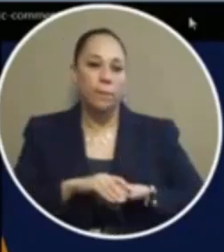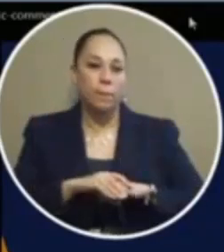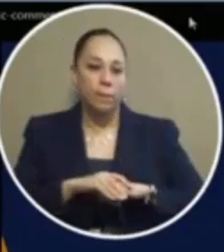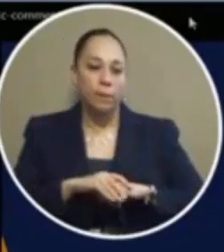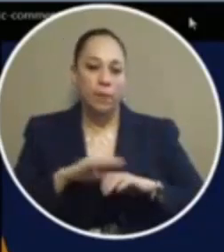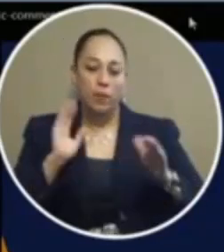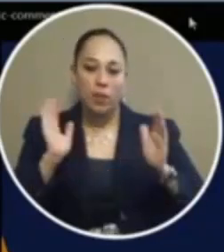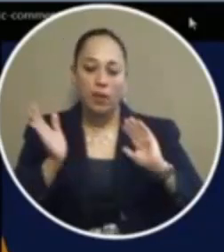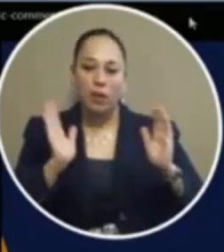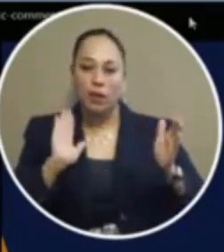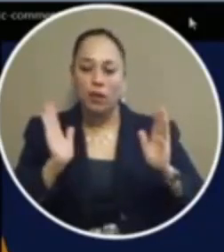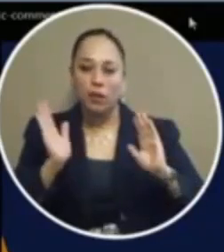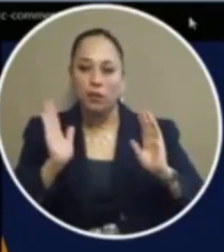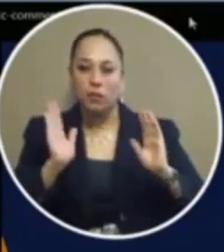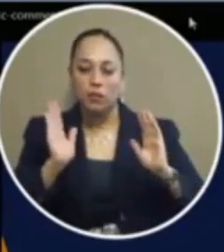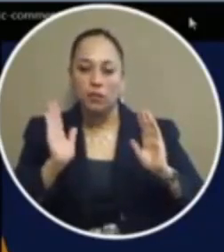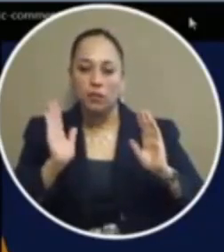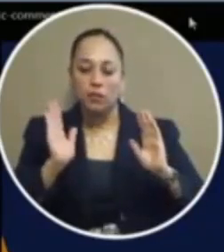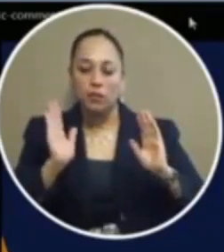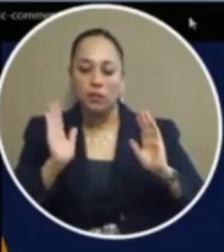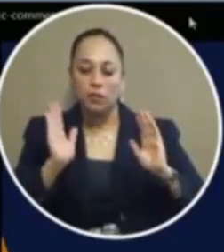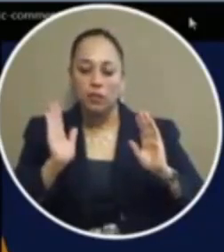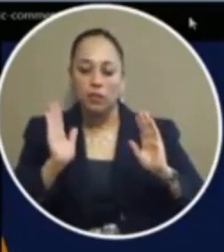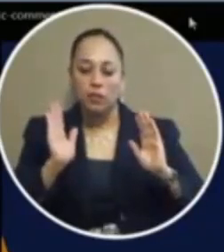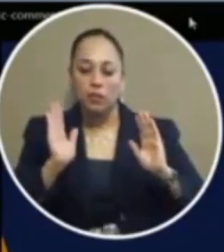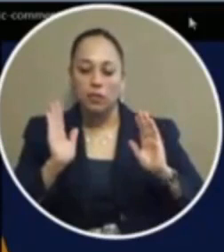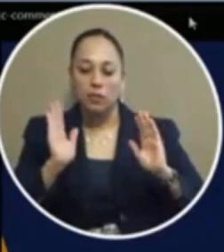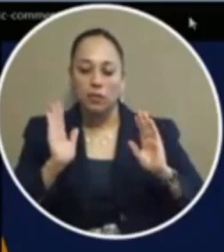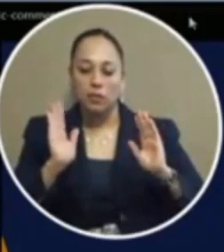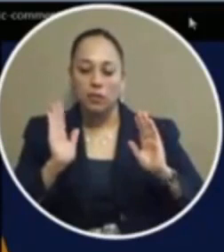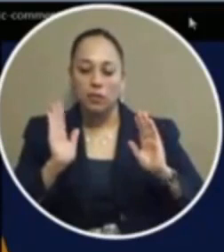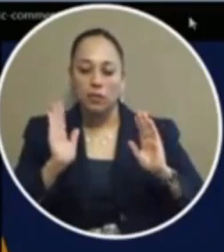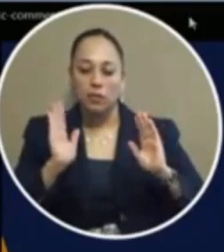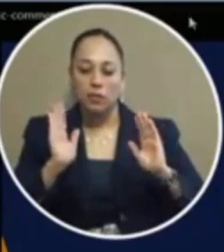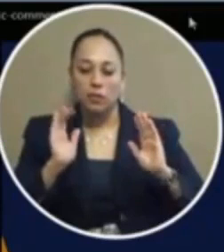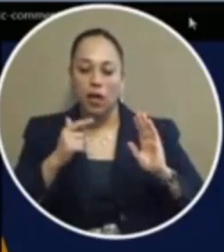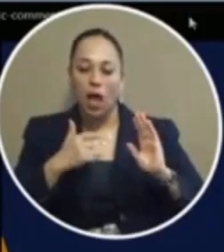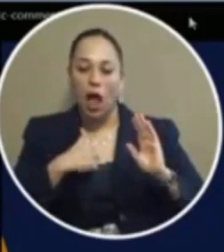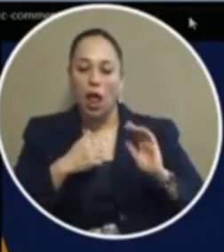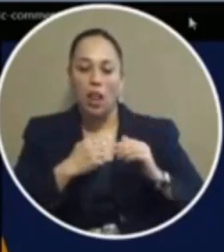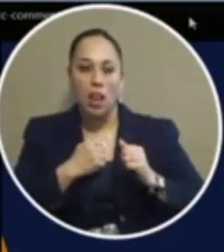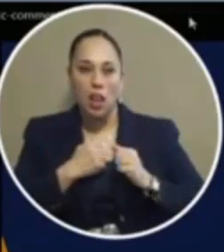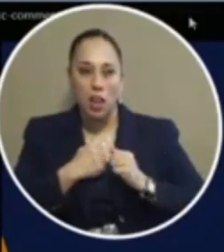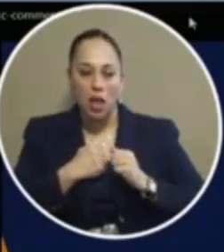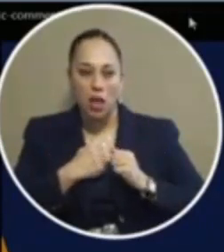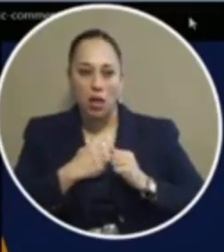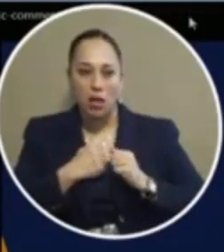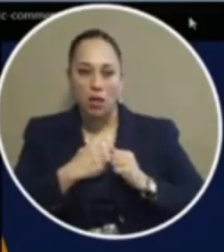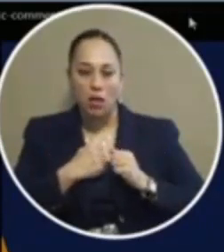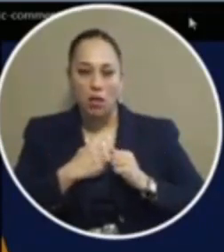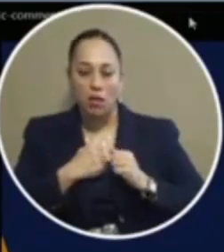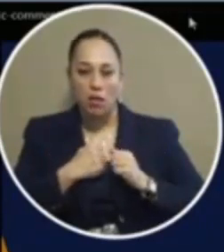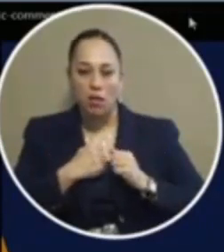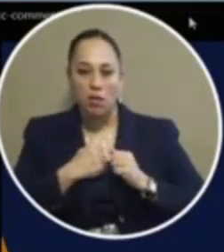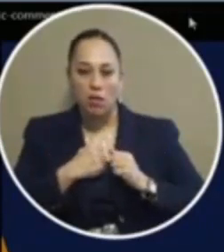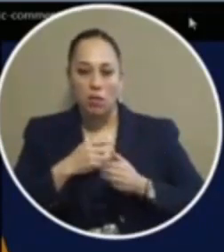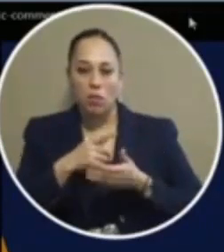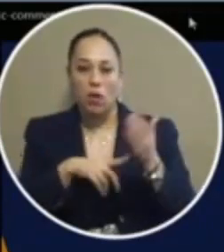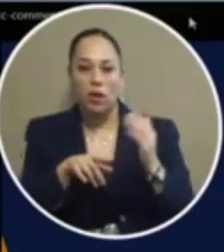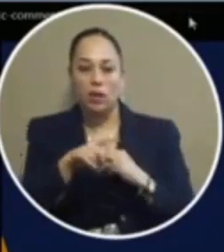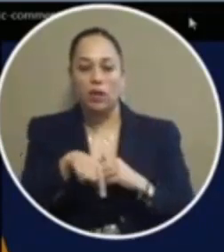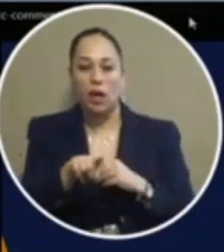hello this is a i love exactly how the previous person stated